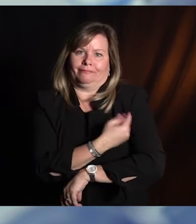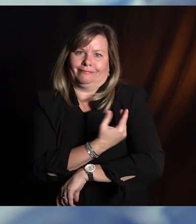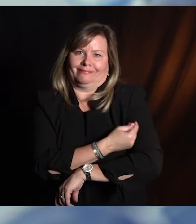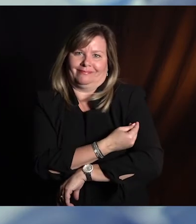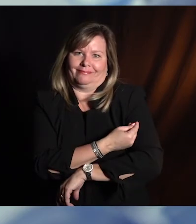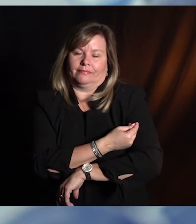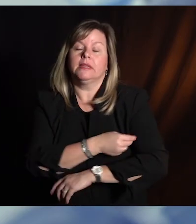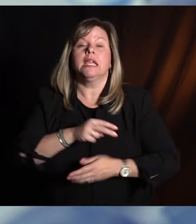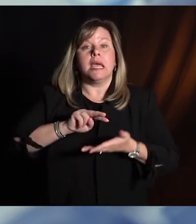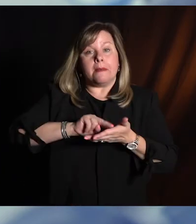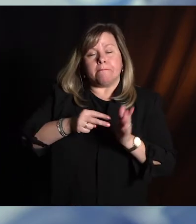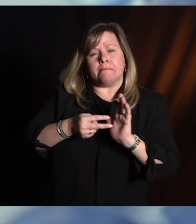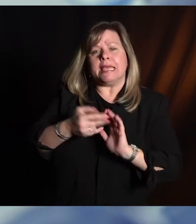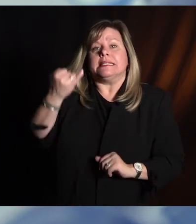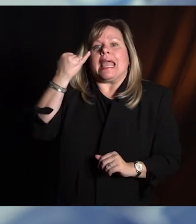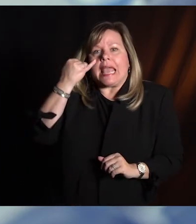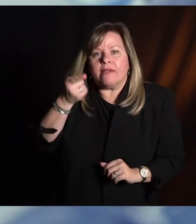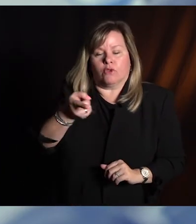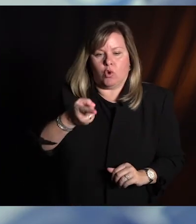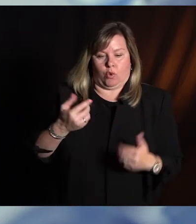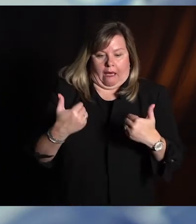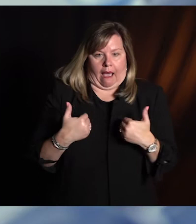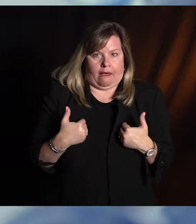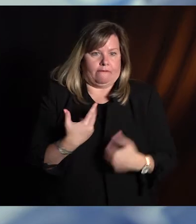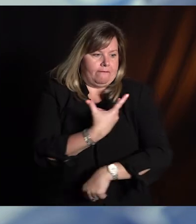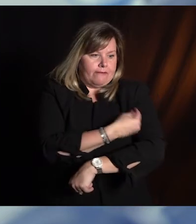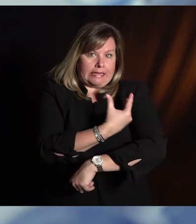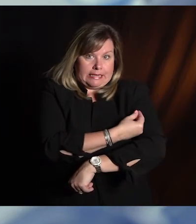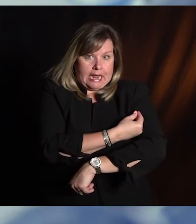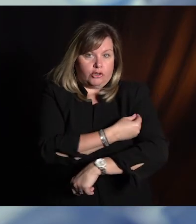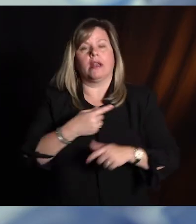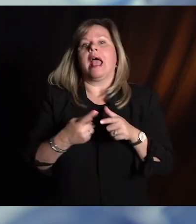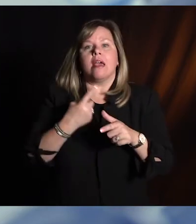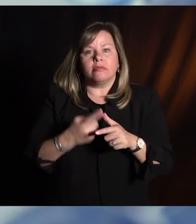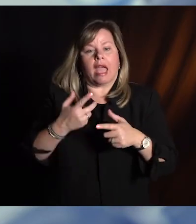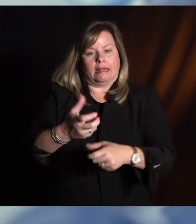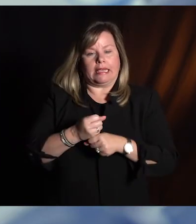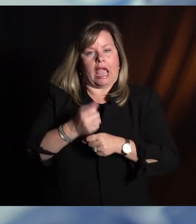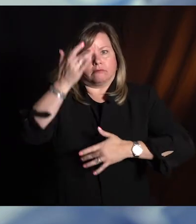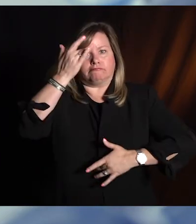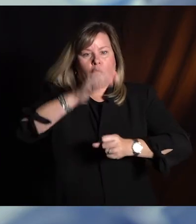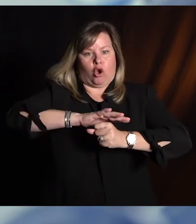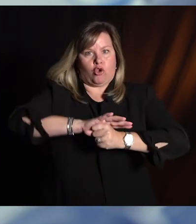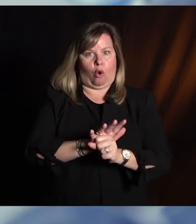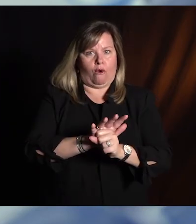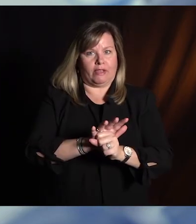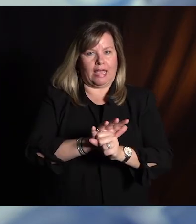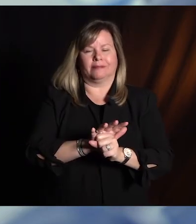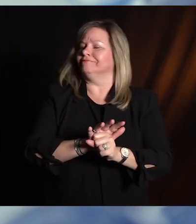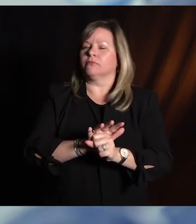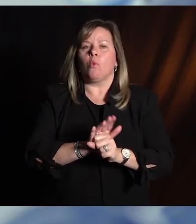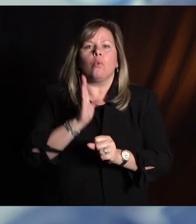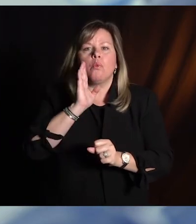much less likely to become infected, become ill if you are vaccinated. But you're also much less likely to develop